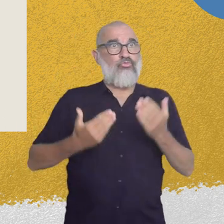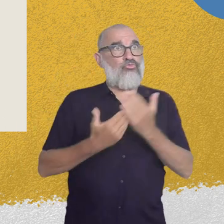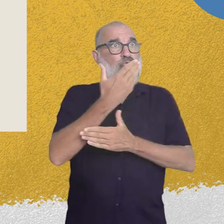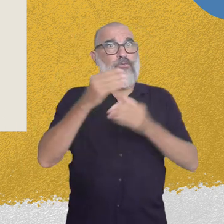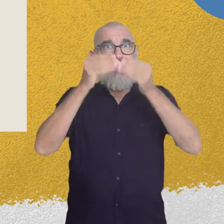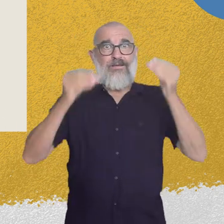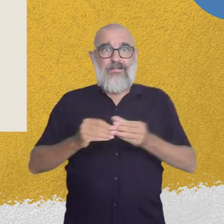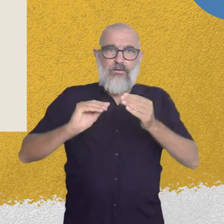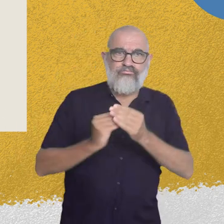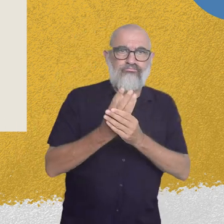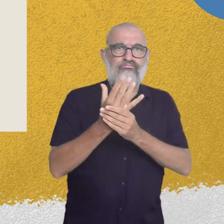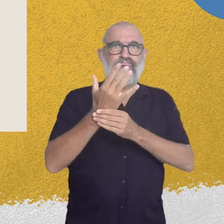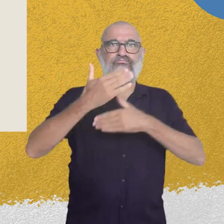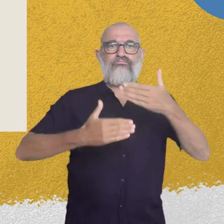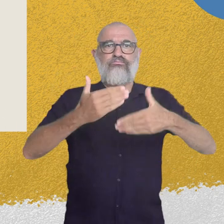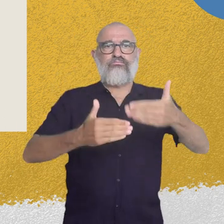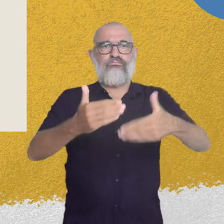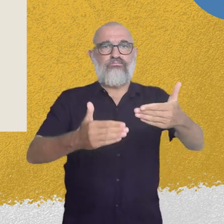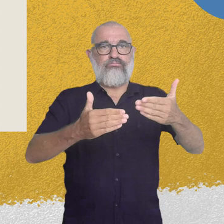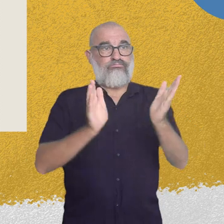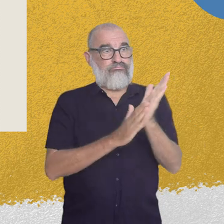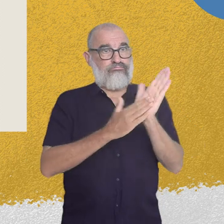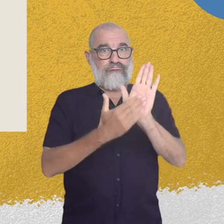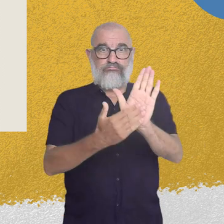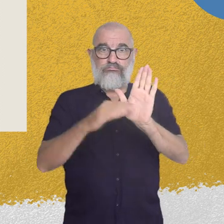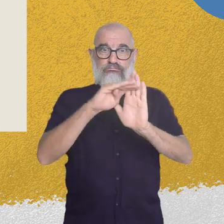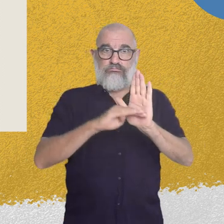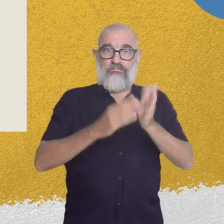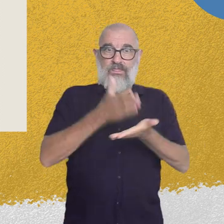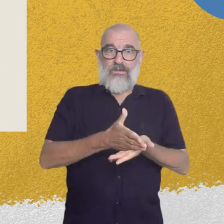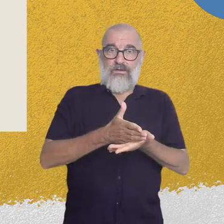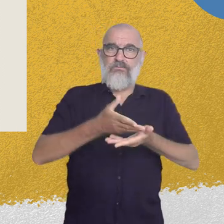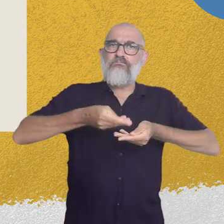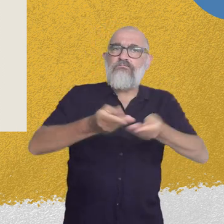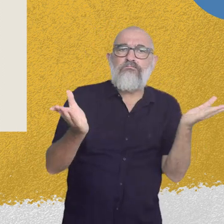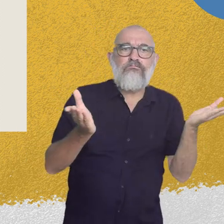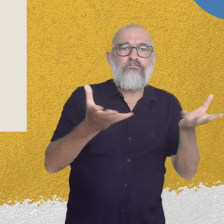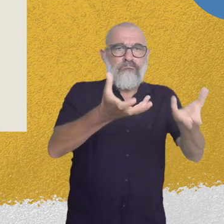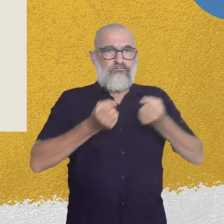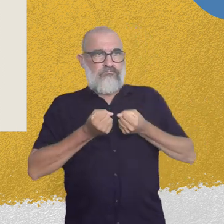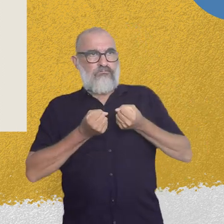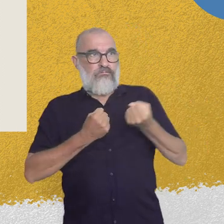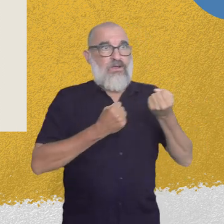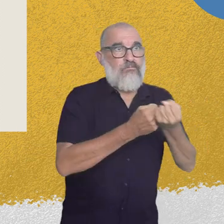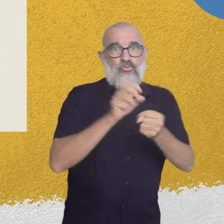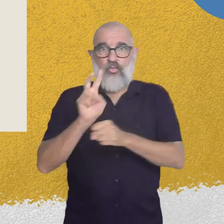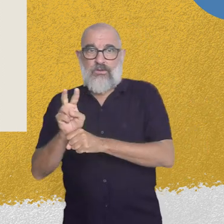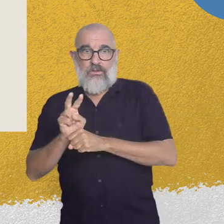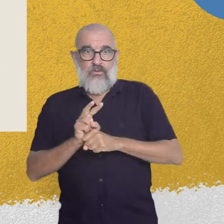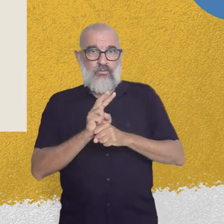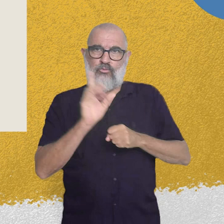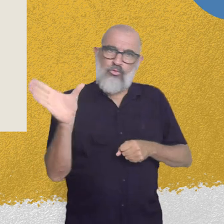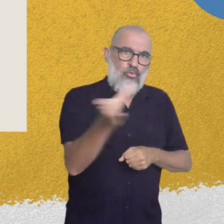A new agenda is emerging. It is based on the rights of caregivers, the rights of care receivers and